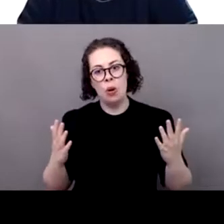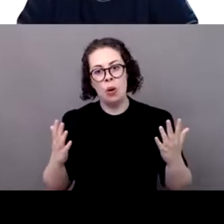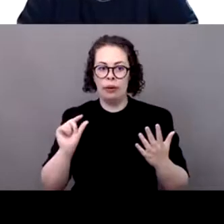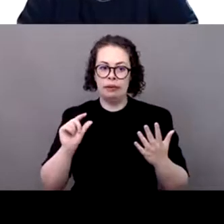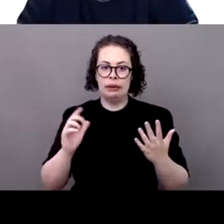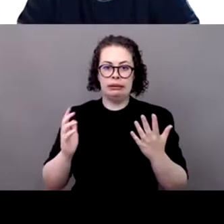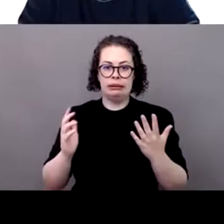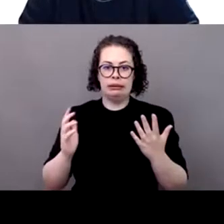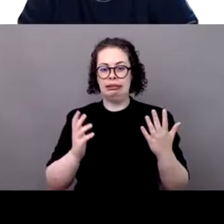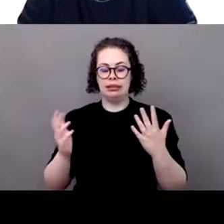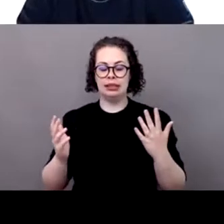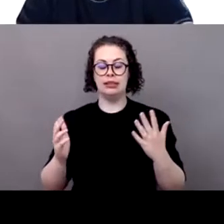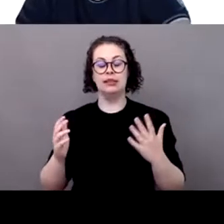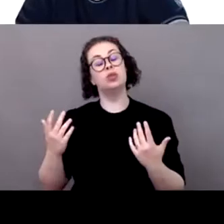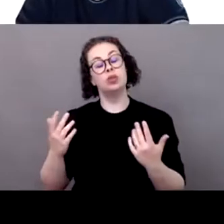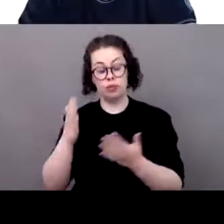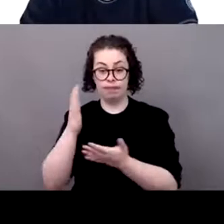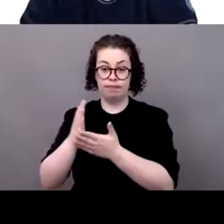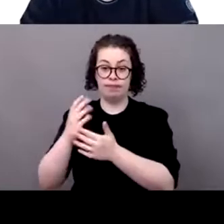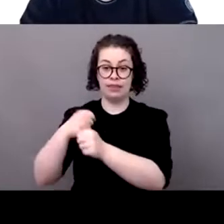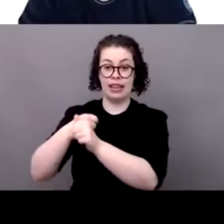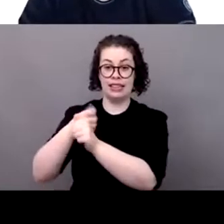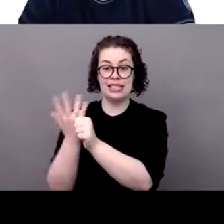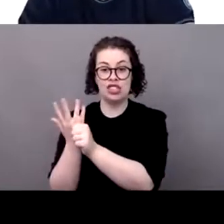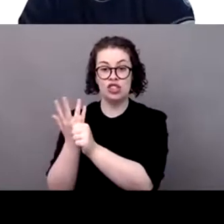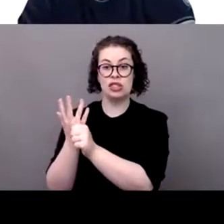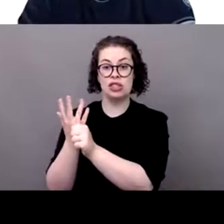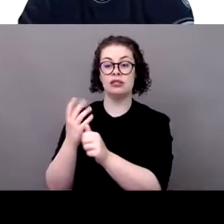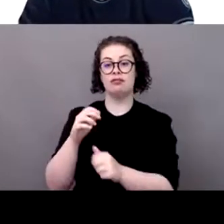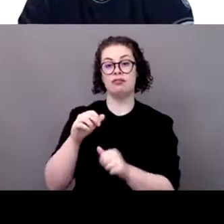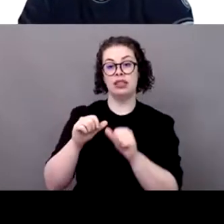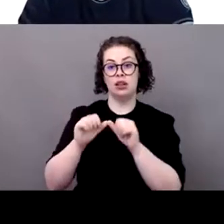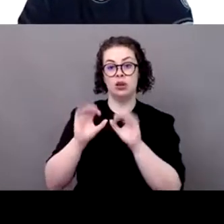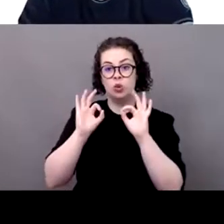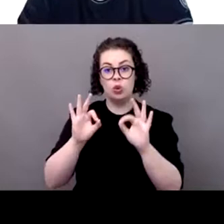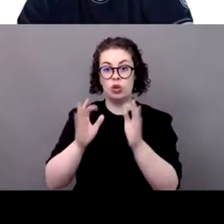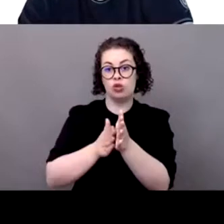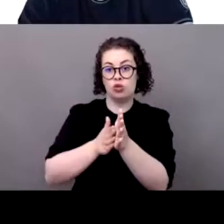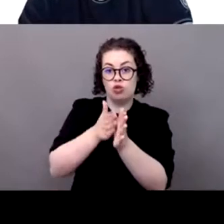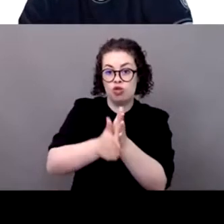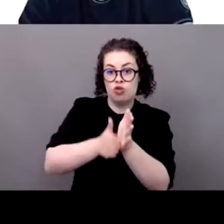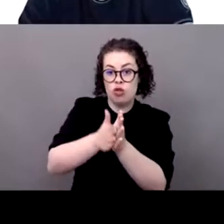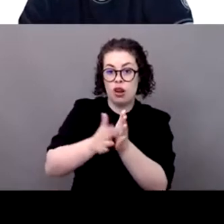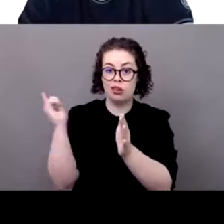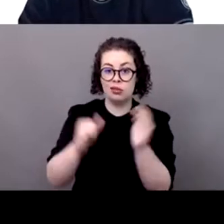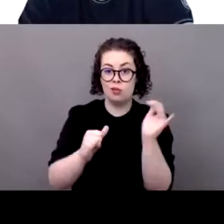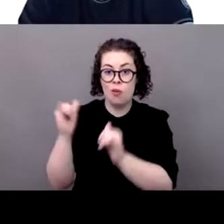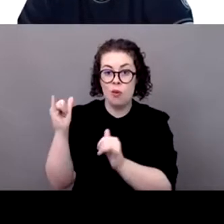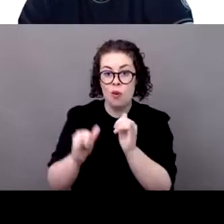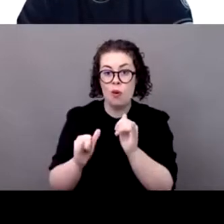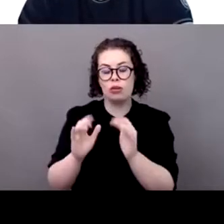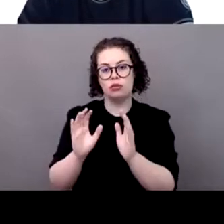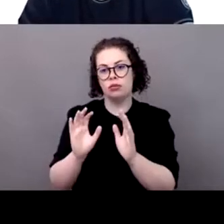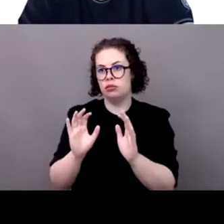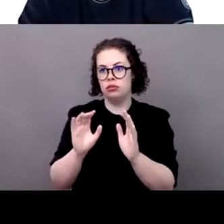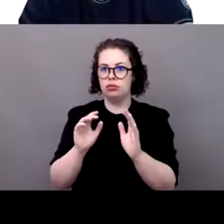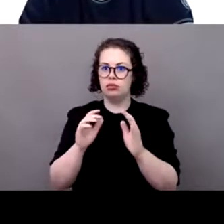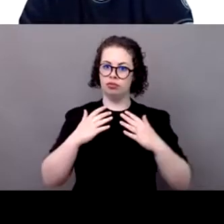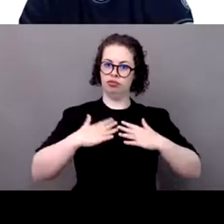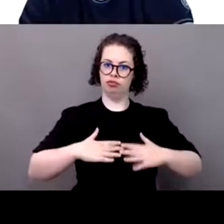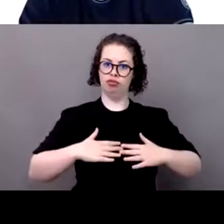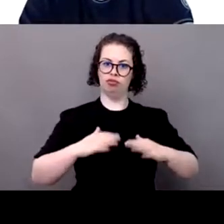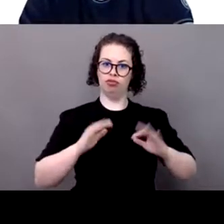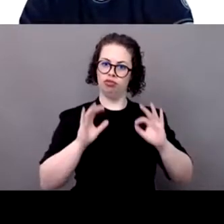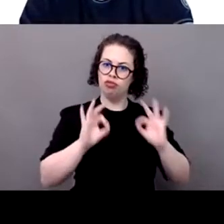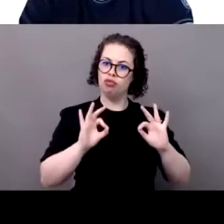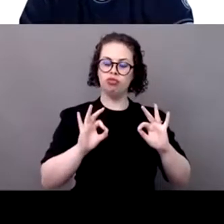with their sustainable and smart transport strategy that they have introduced are definitely on the right way when it comes to a shift to rail.